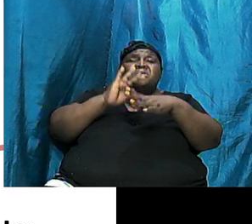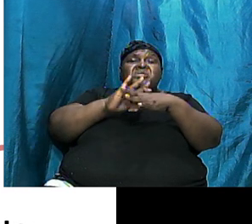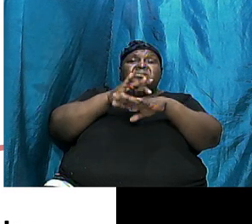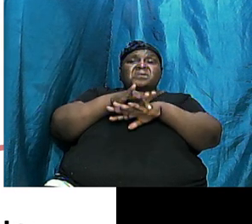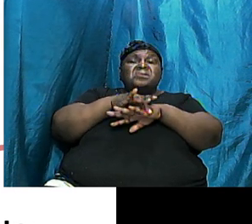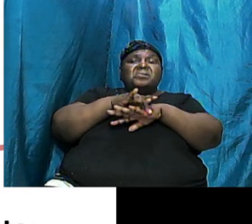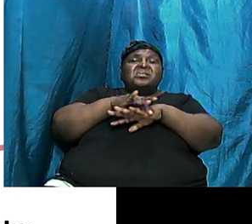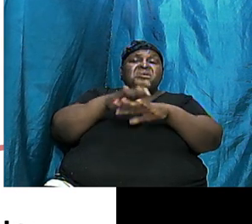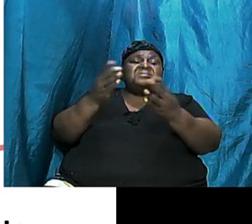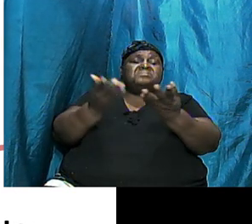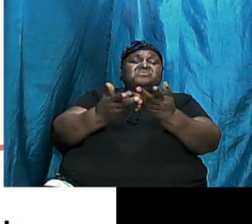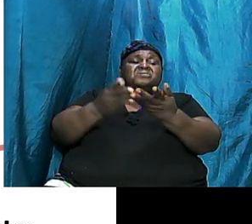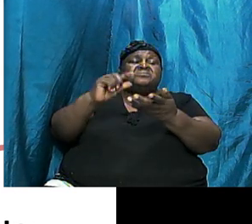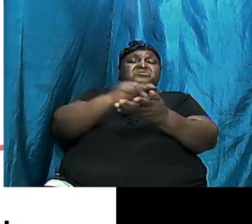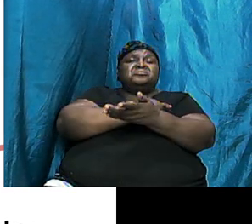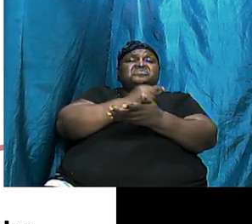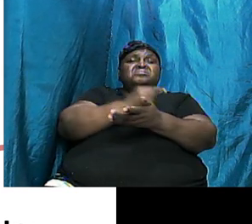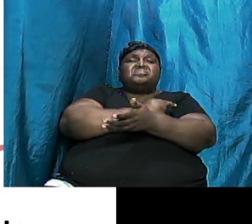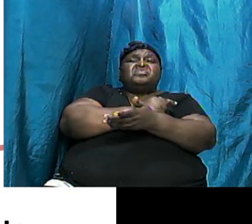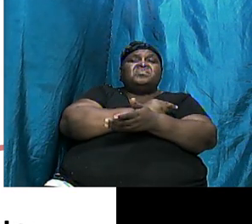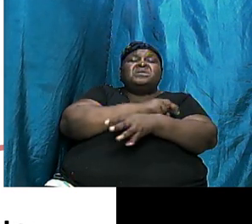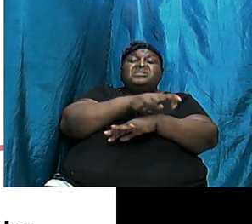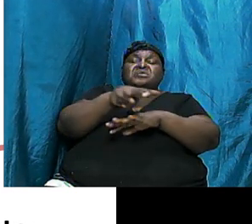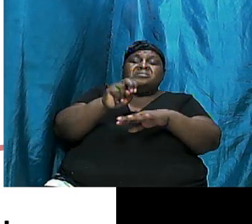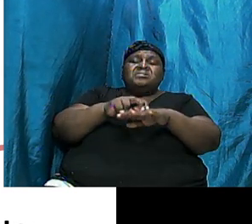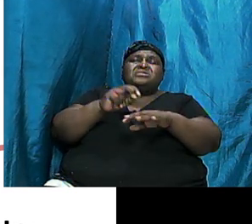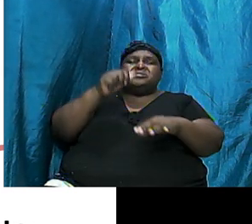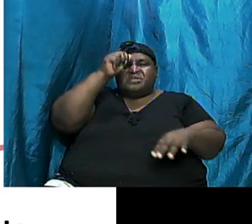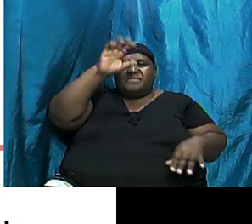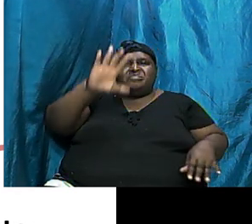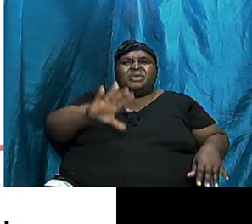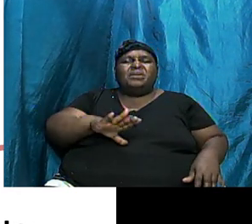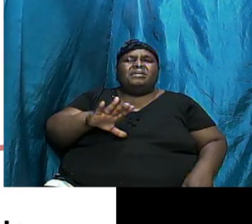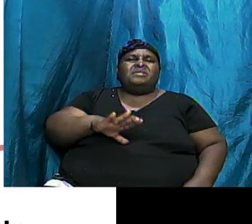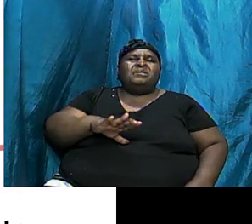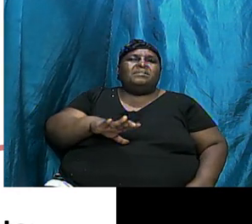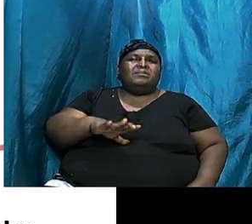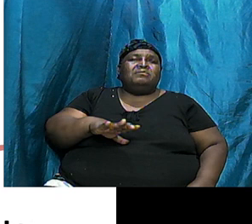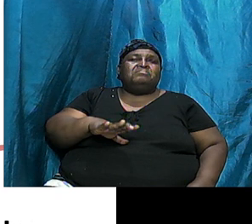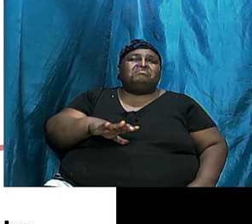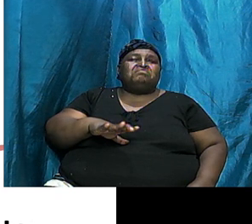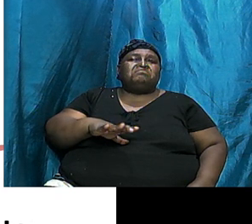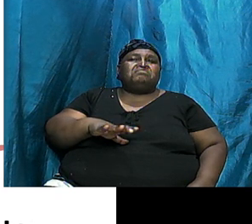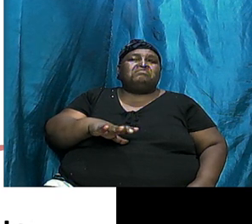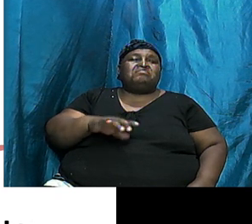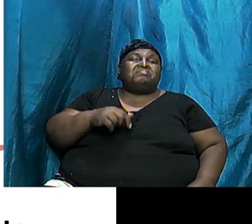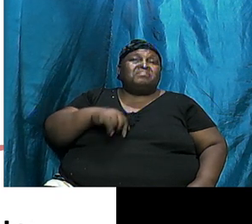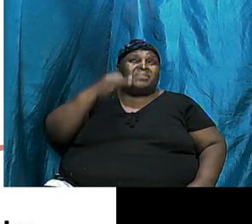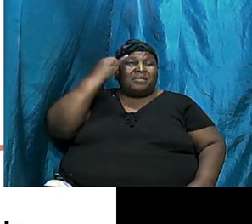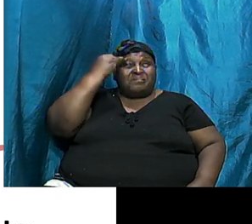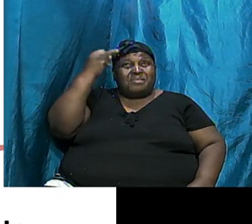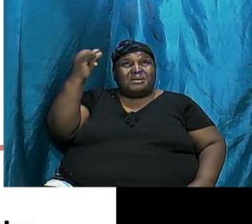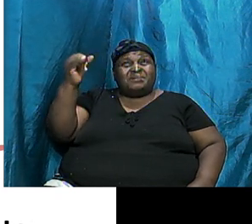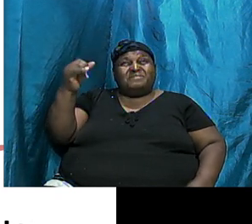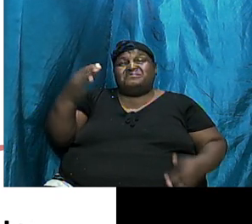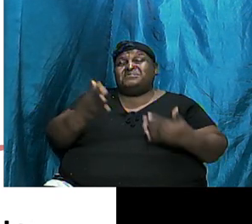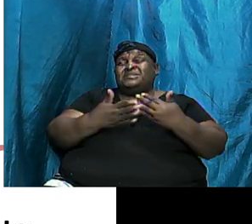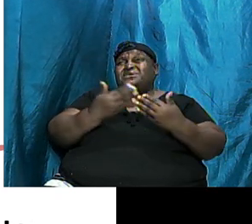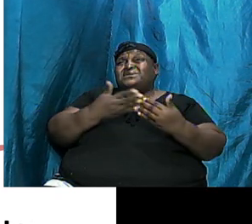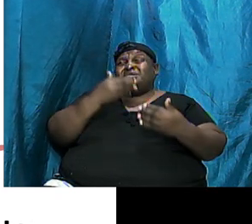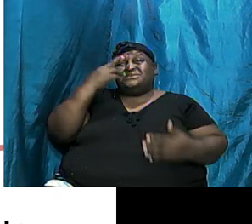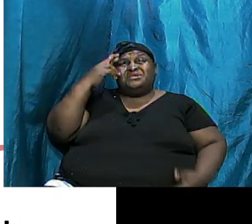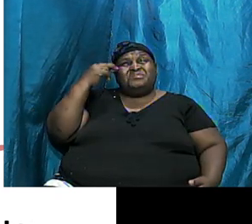It is the nature of the nature men. I imagine for the simple reason that